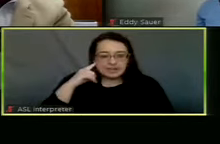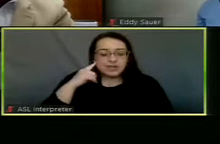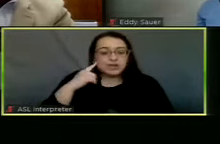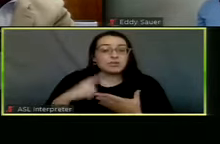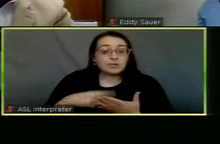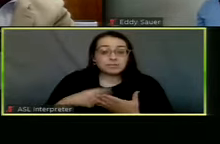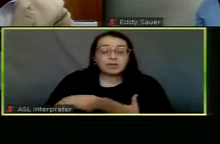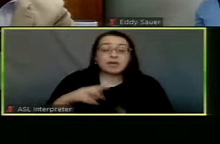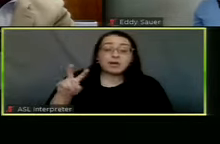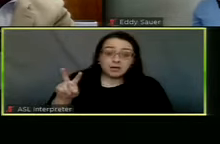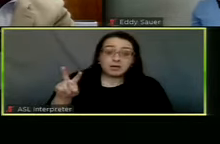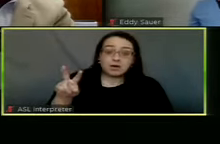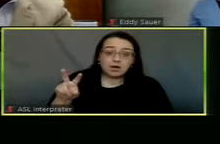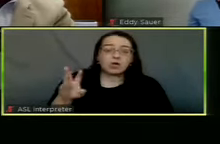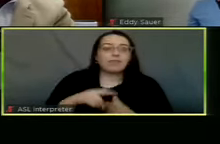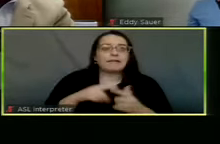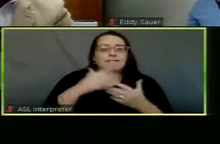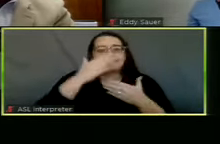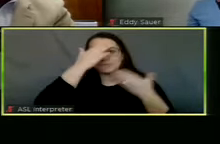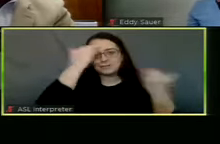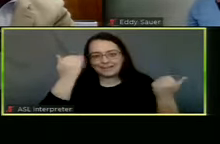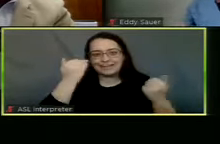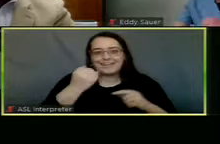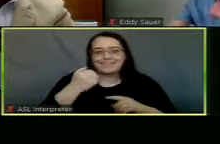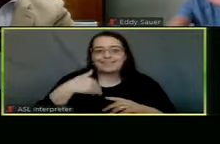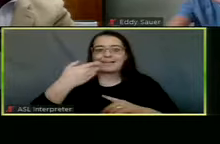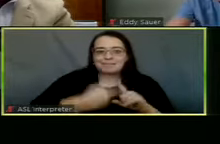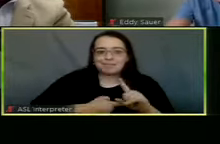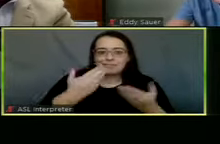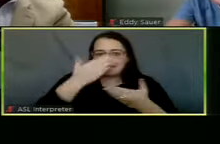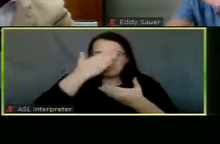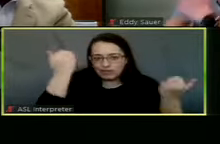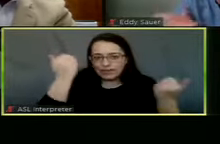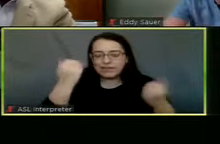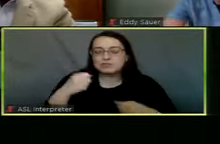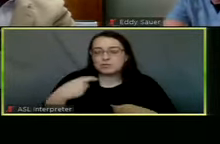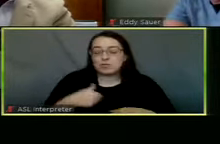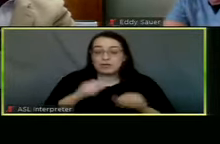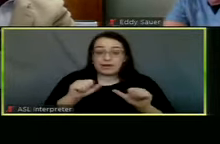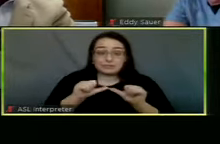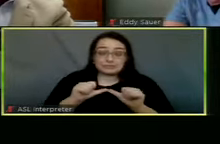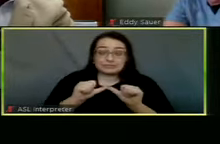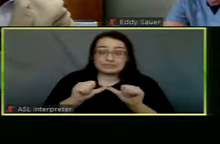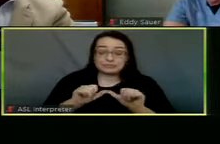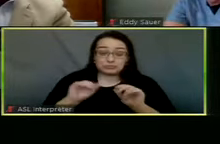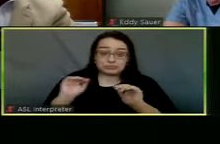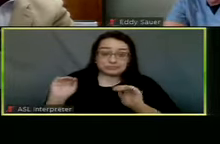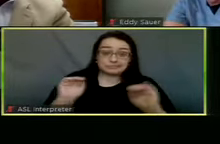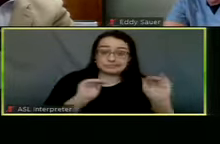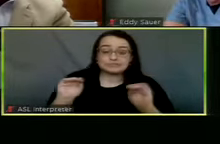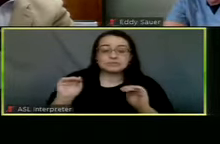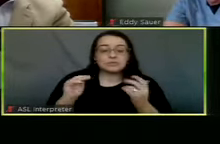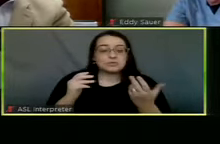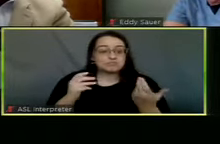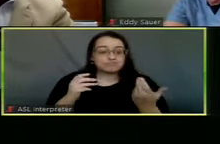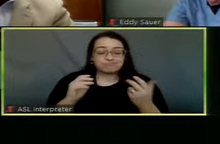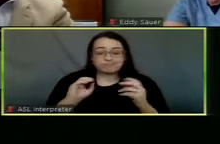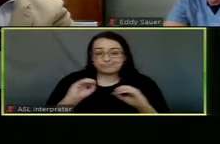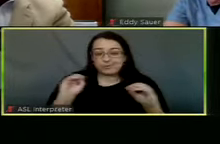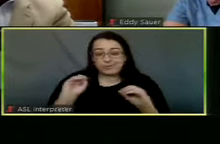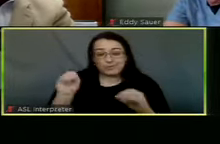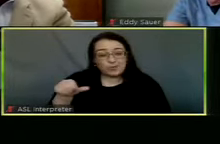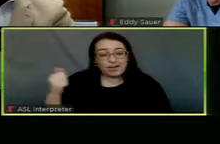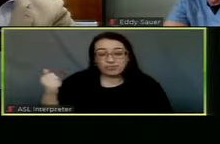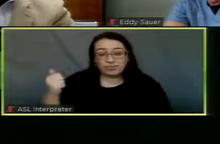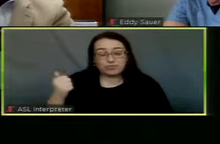sometimes, you know, things will fall off in a month or two months. Um, and so we were able to do that and we didn't have any other,